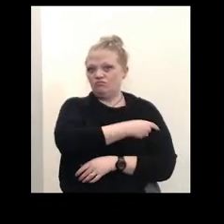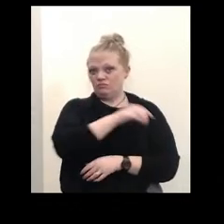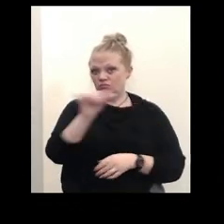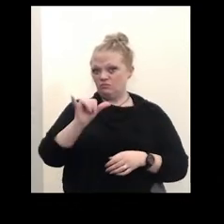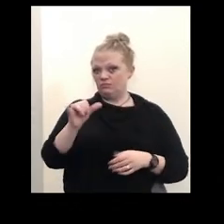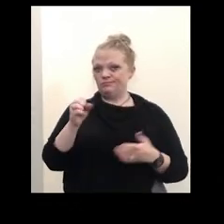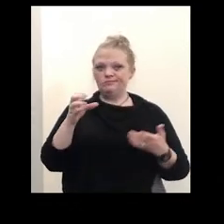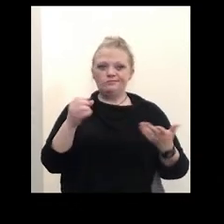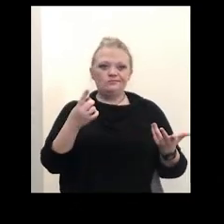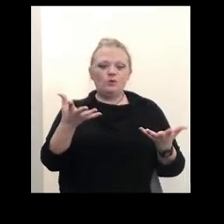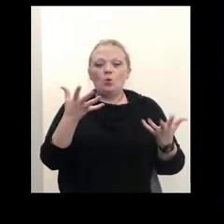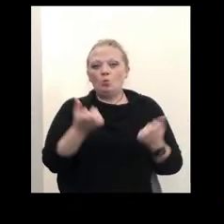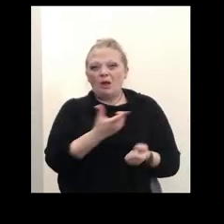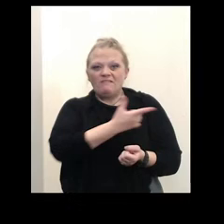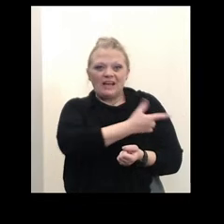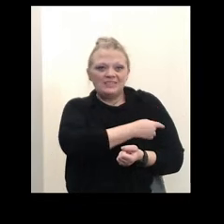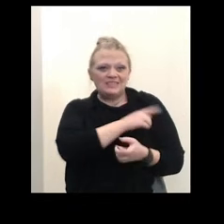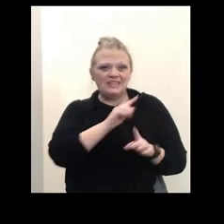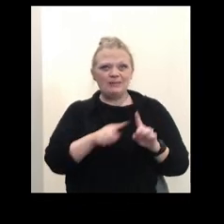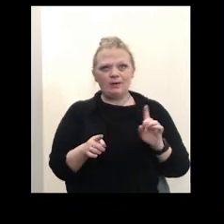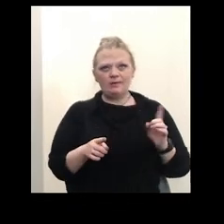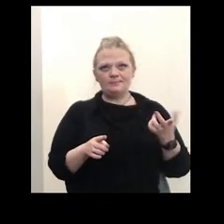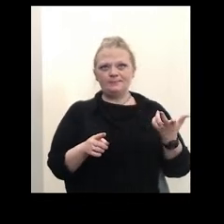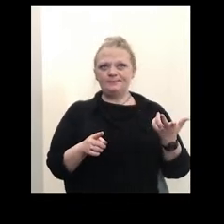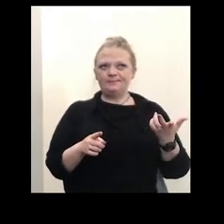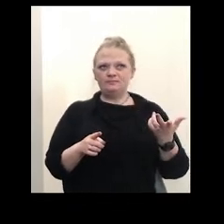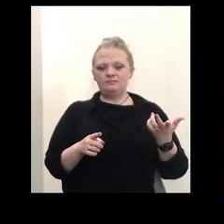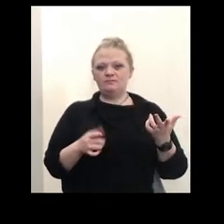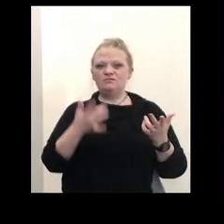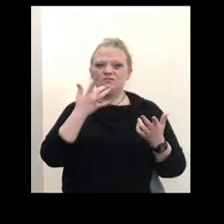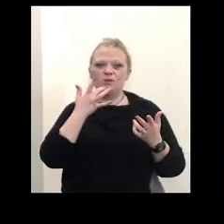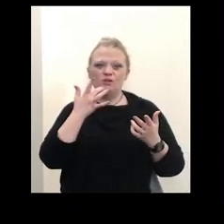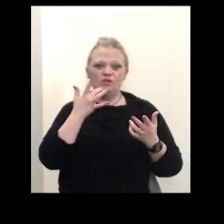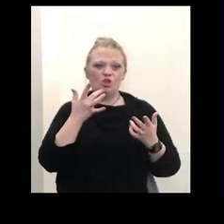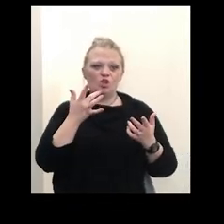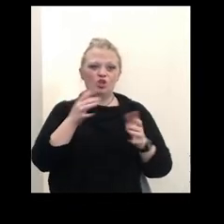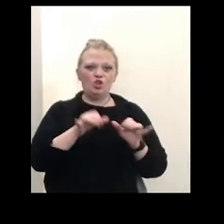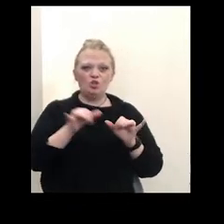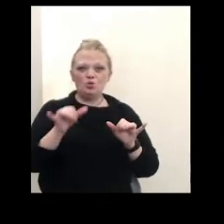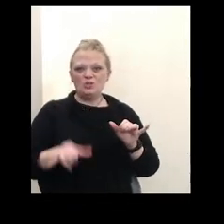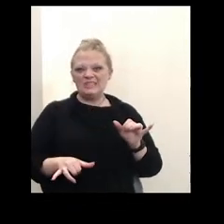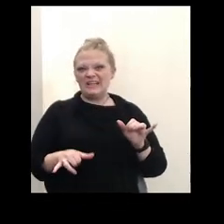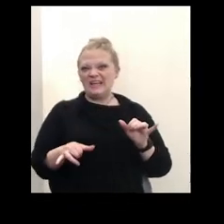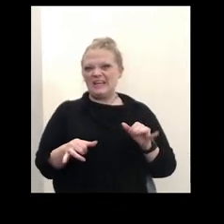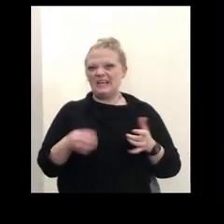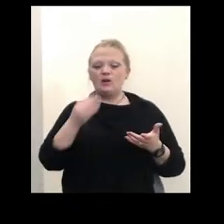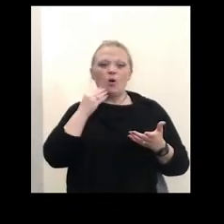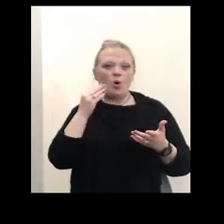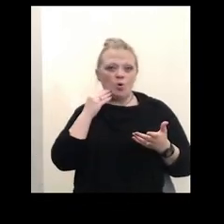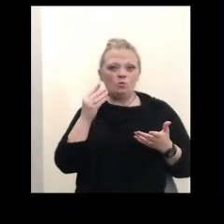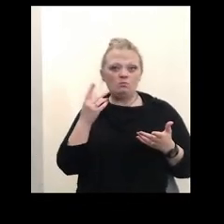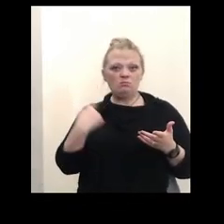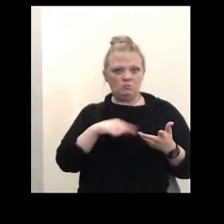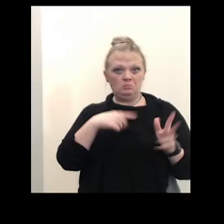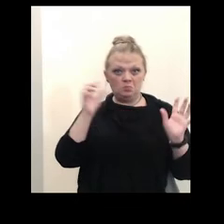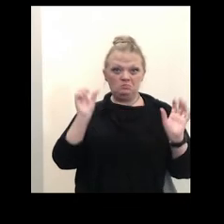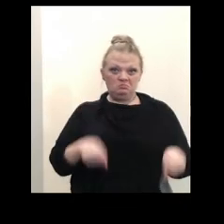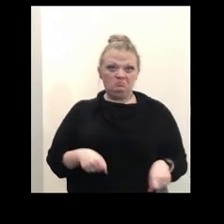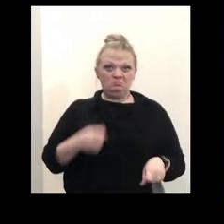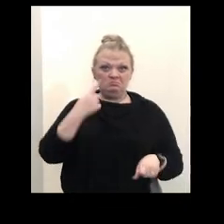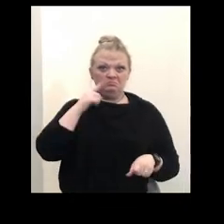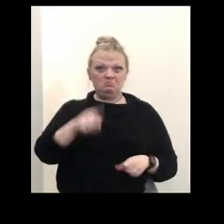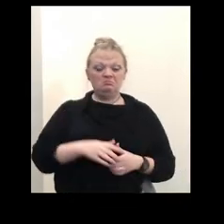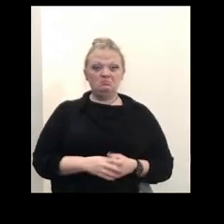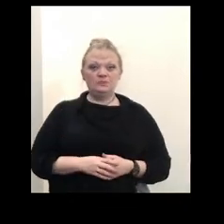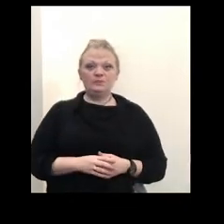you want a vaccine but it's uh you you prefer get the vaccine and the comfort over your of your own home we can do that for you uh we